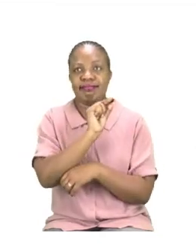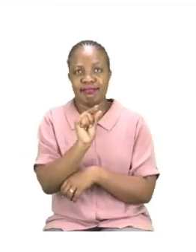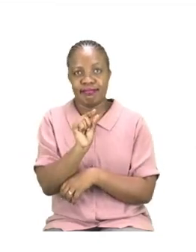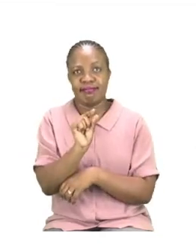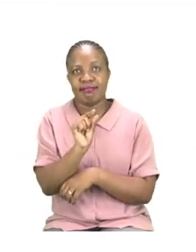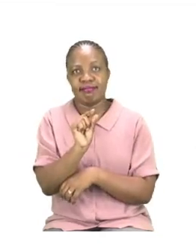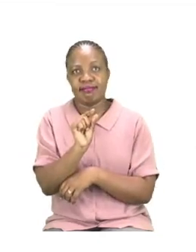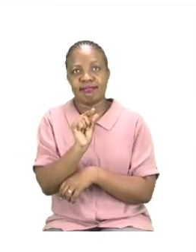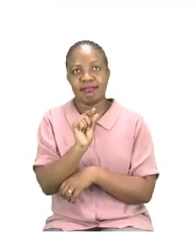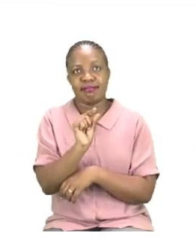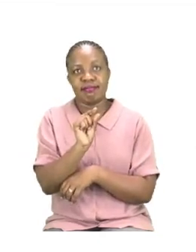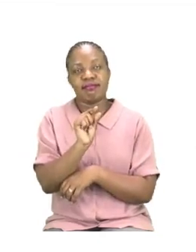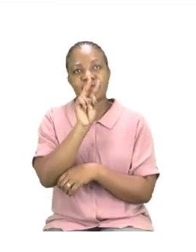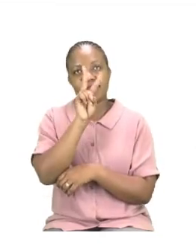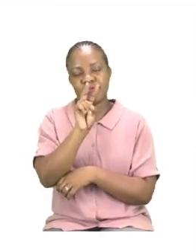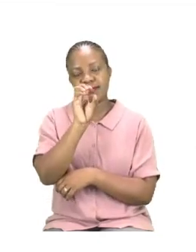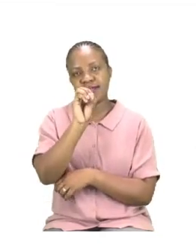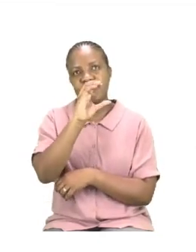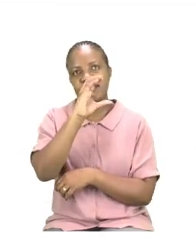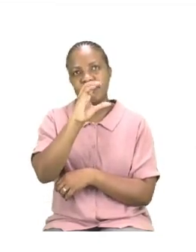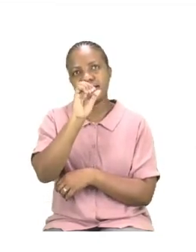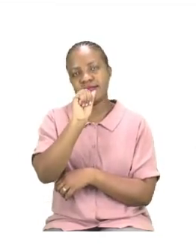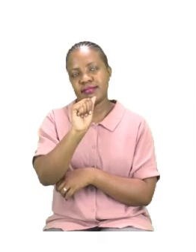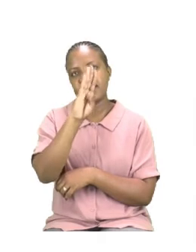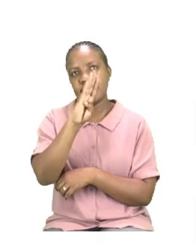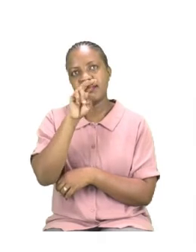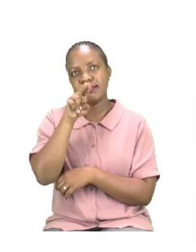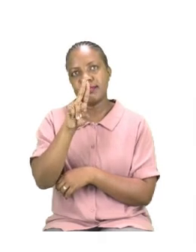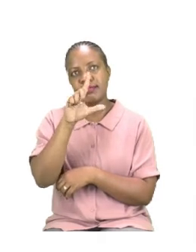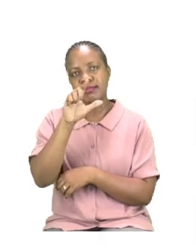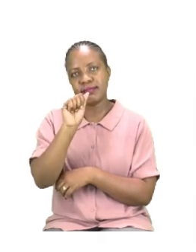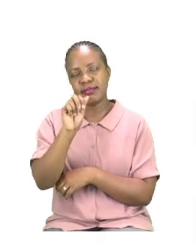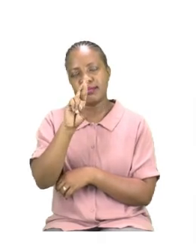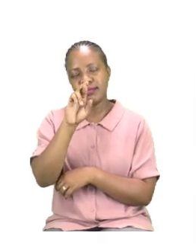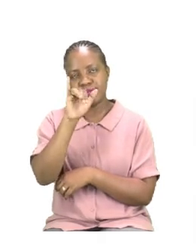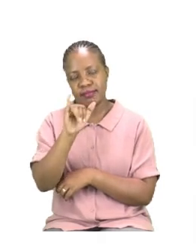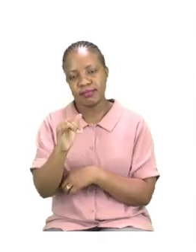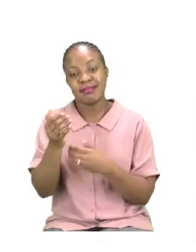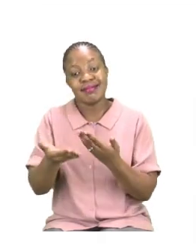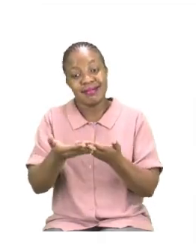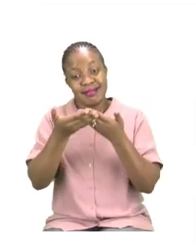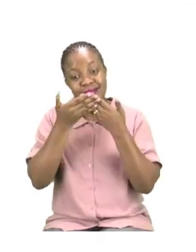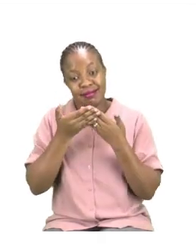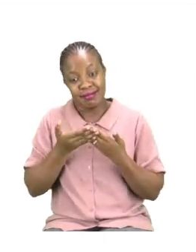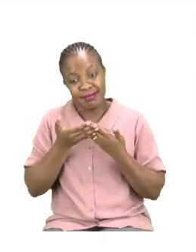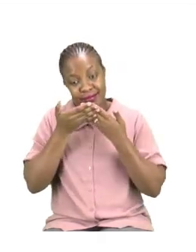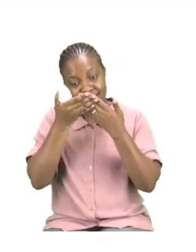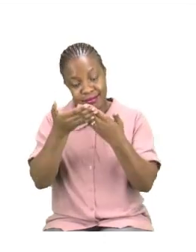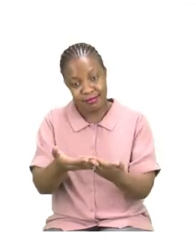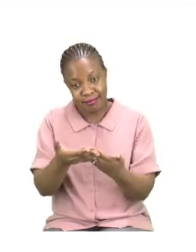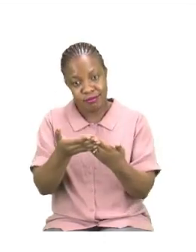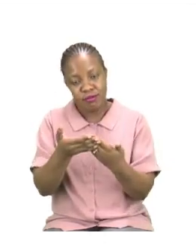vocabulary words help us improve our English. So we need to learn as many as possible.